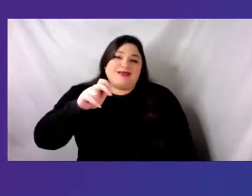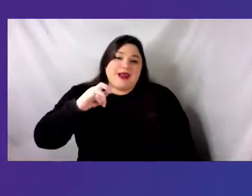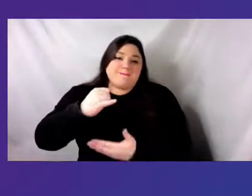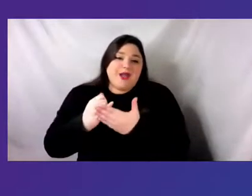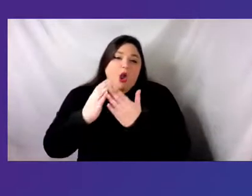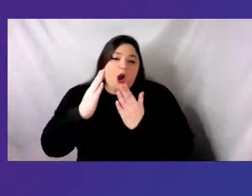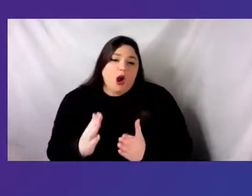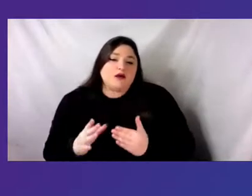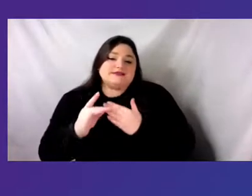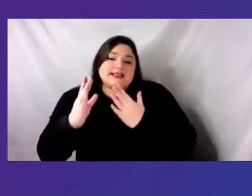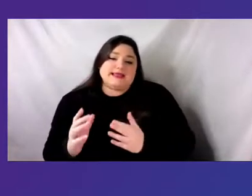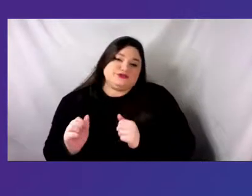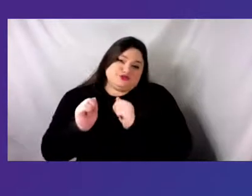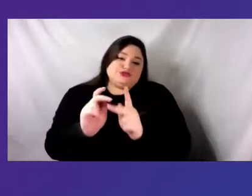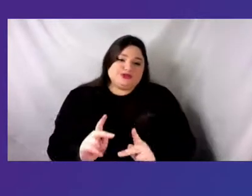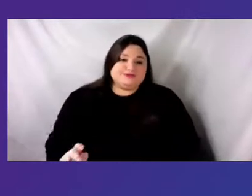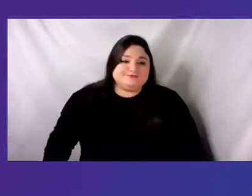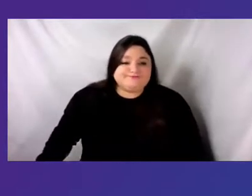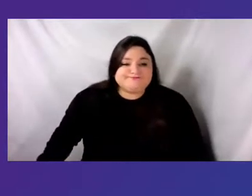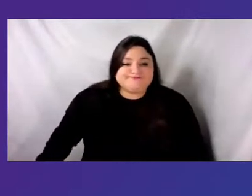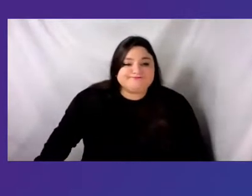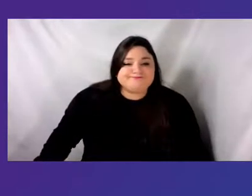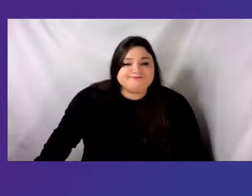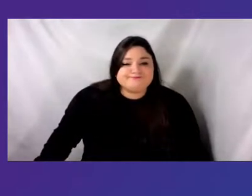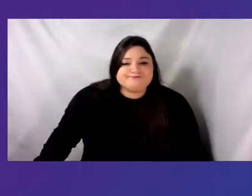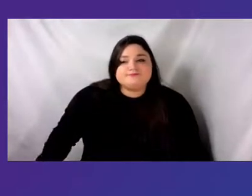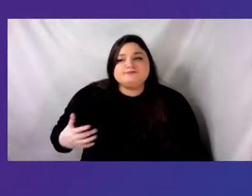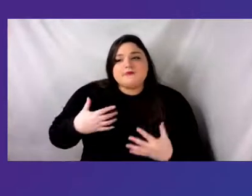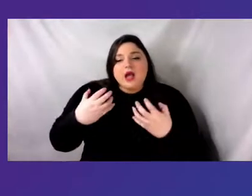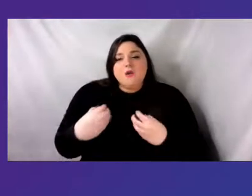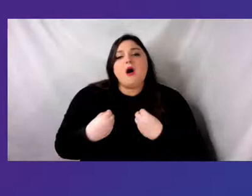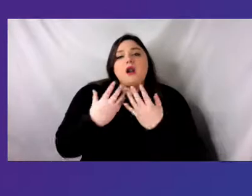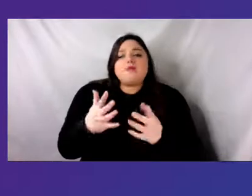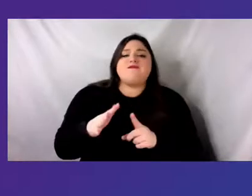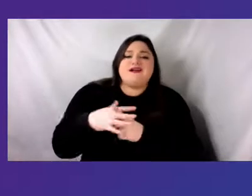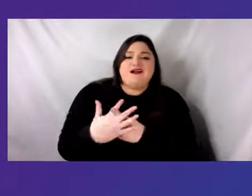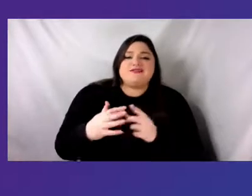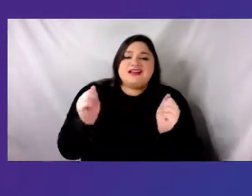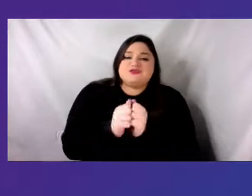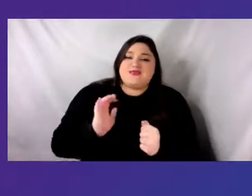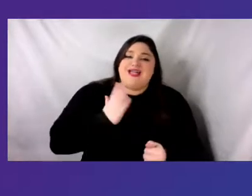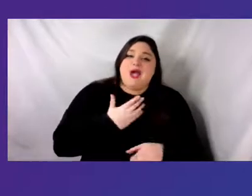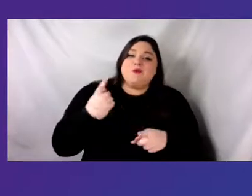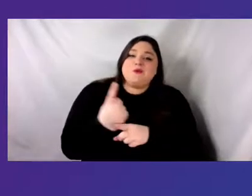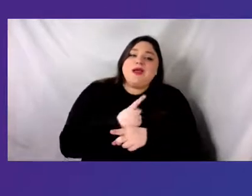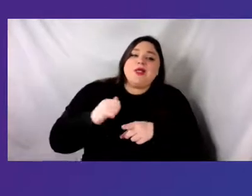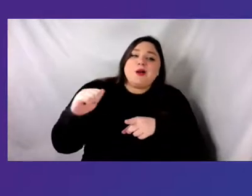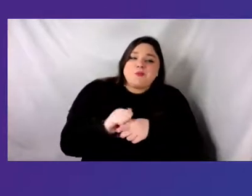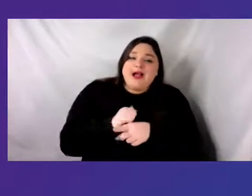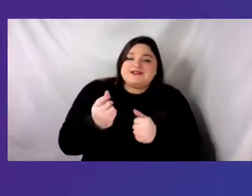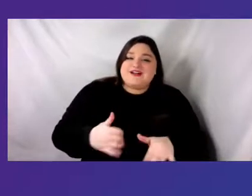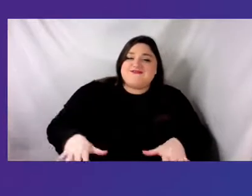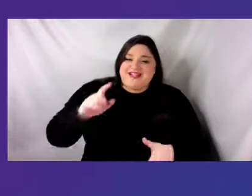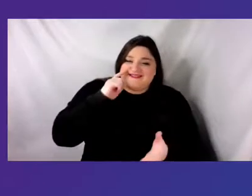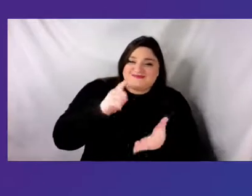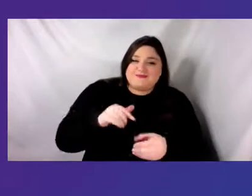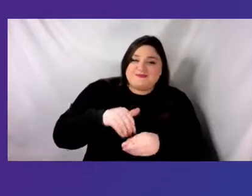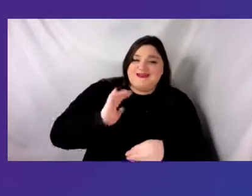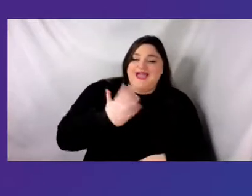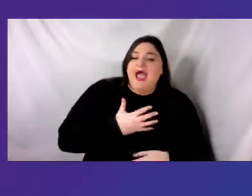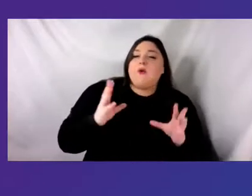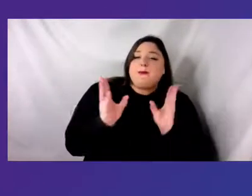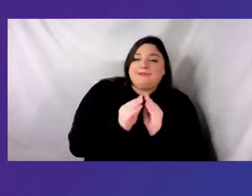land acknowledgments at our meetings. This ongoing practice began with our own research and understanding of what land